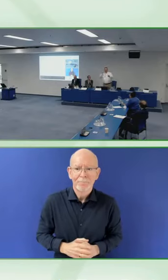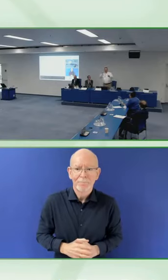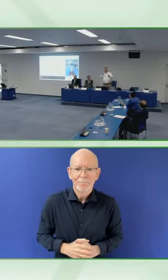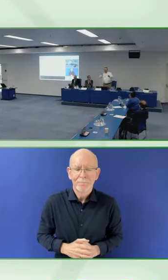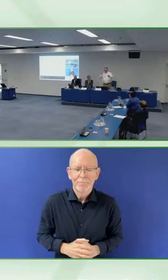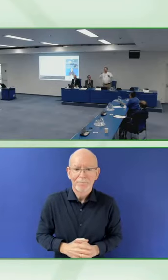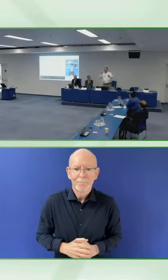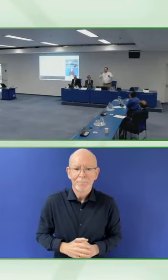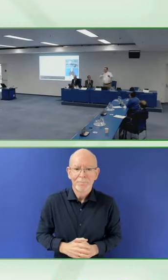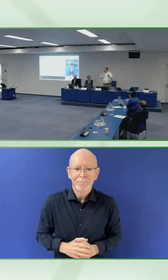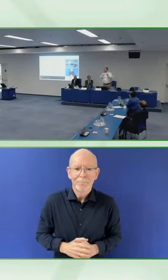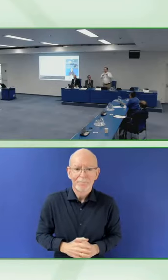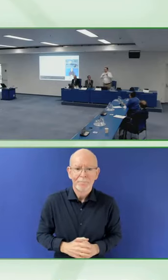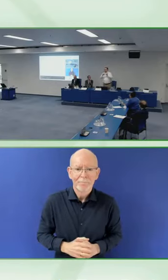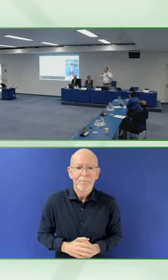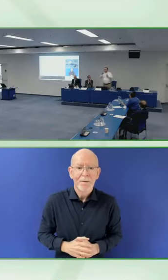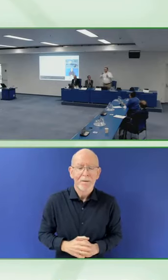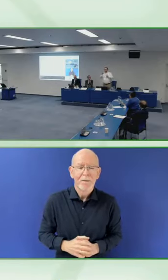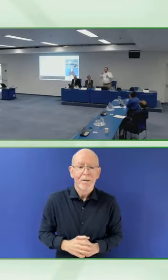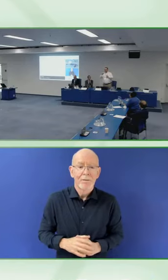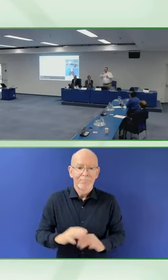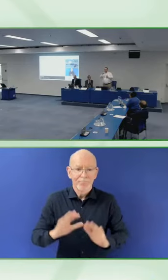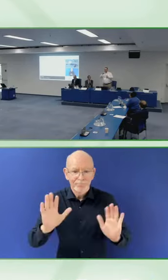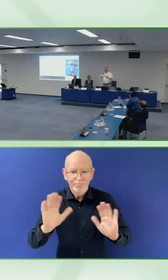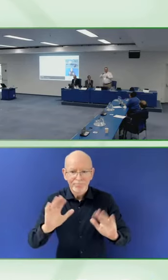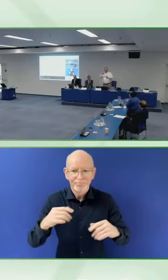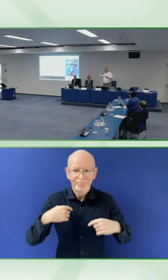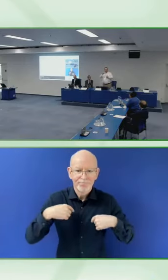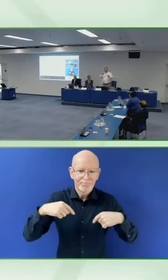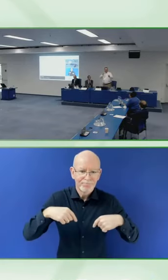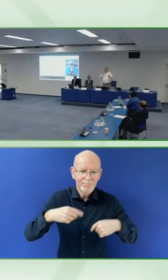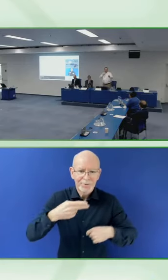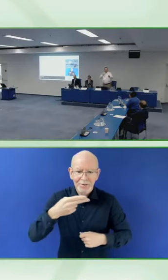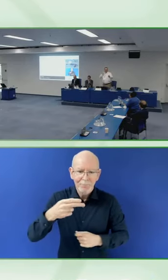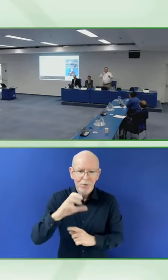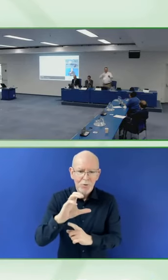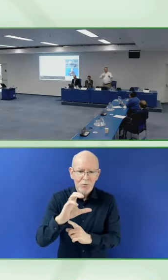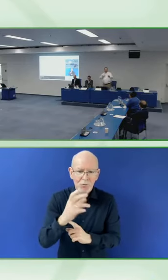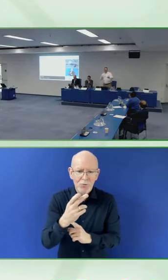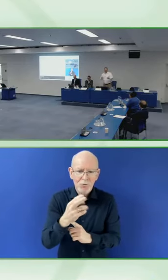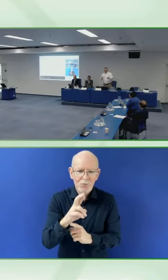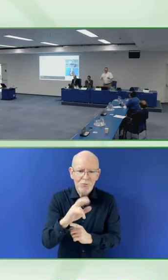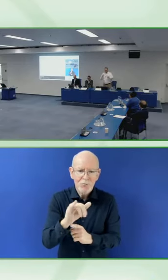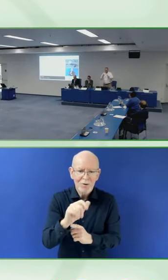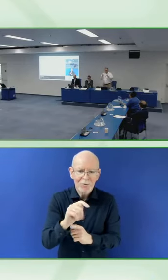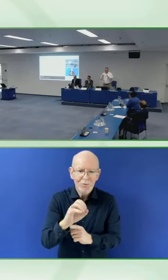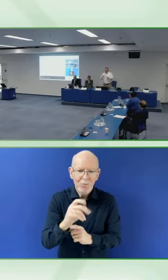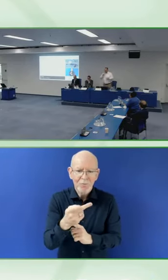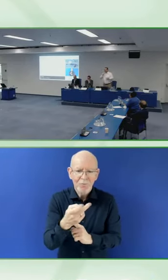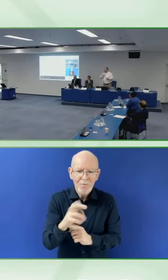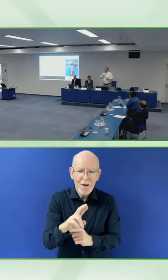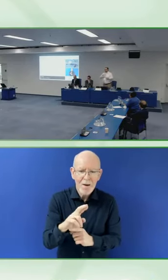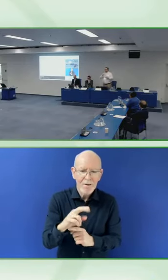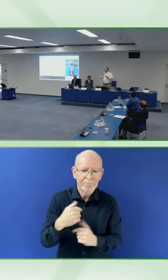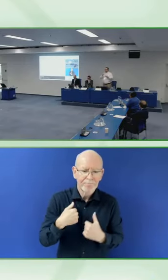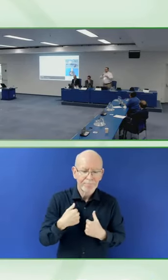I have my colleague here, Dr. Tommy Sarchet, who is Assistant Dean at RIT, and she is voicing for me today.